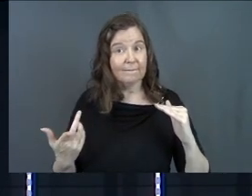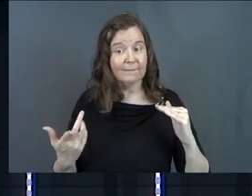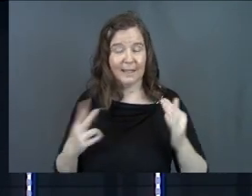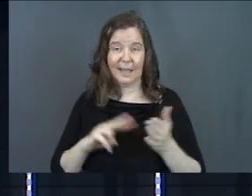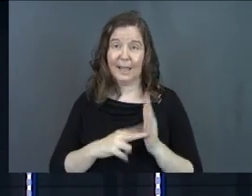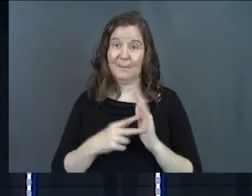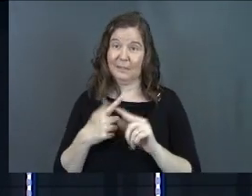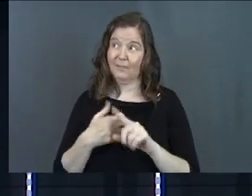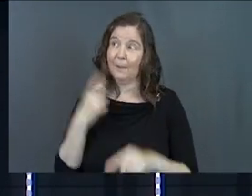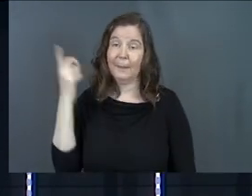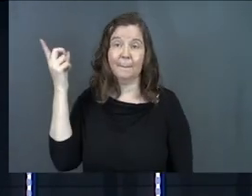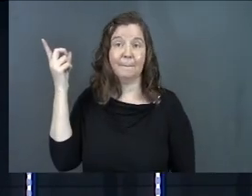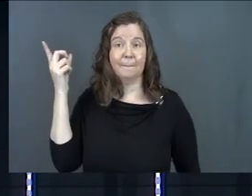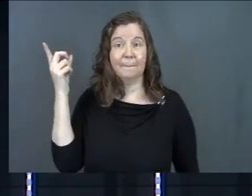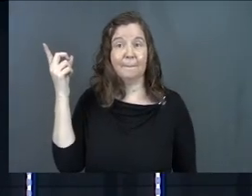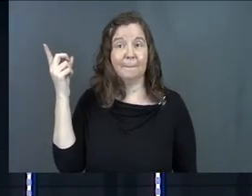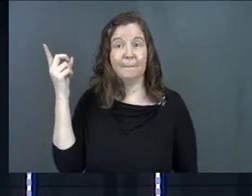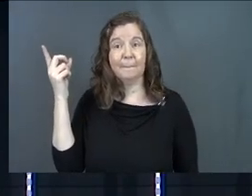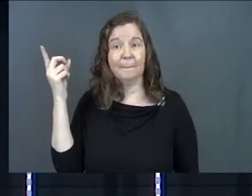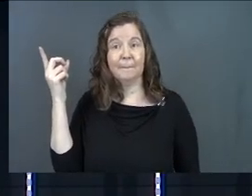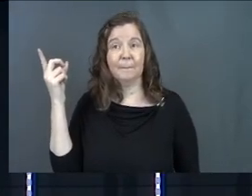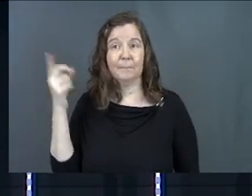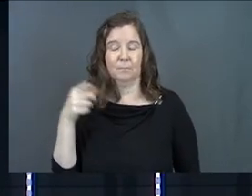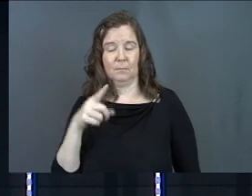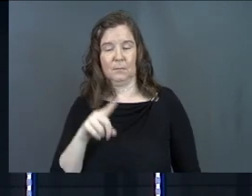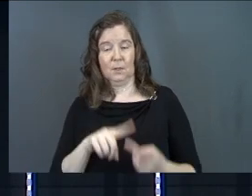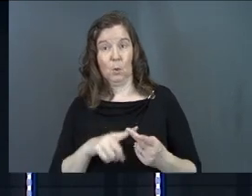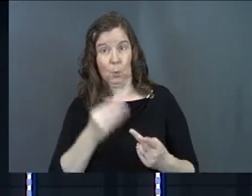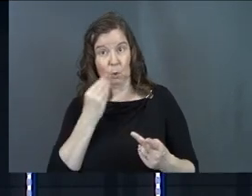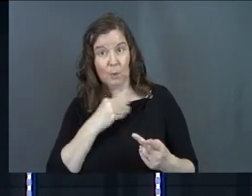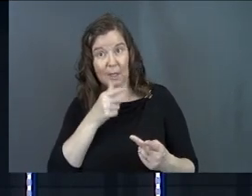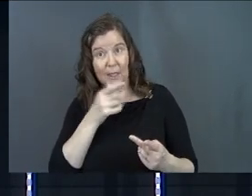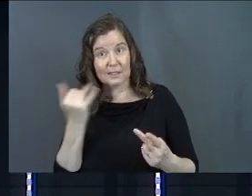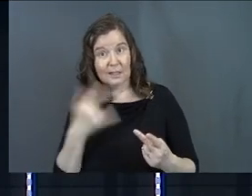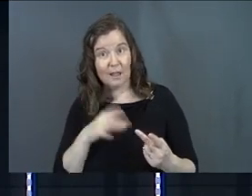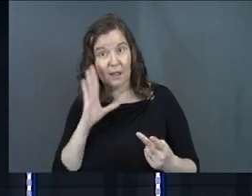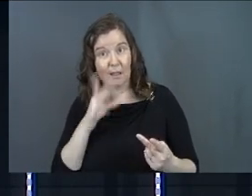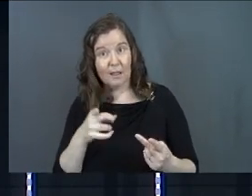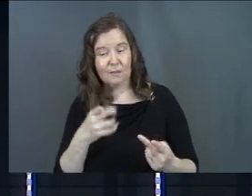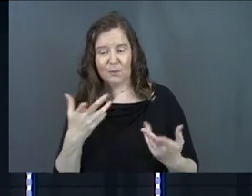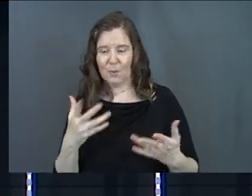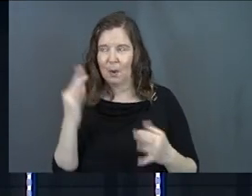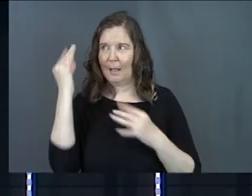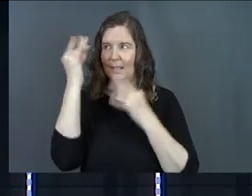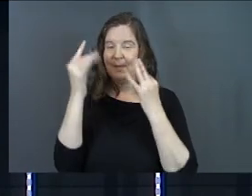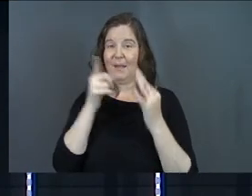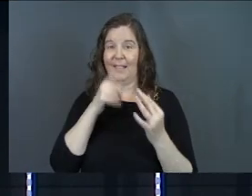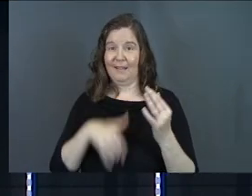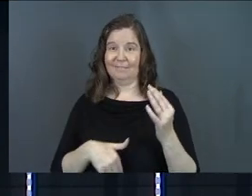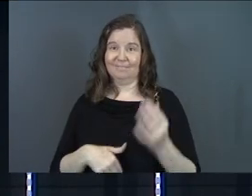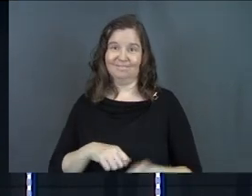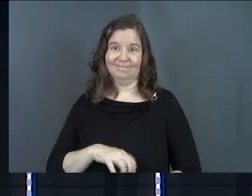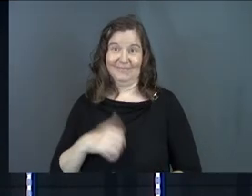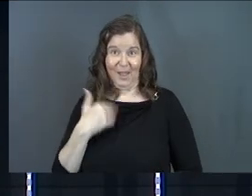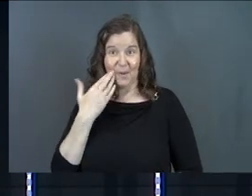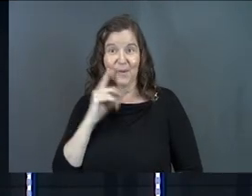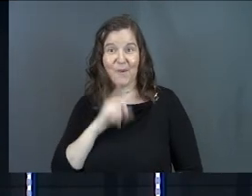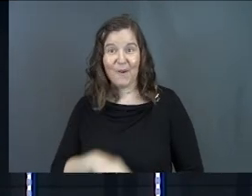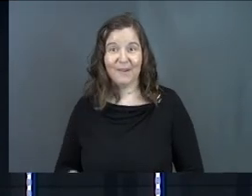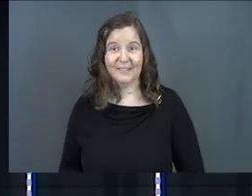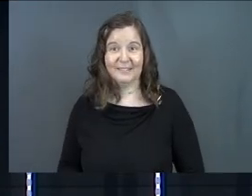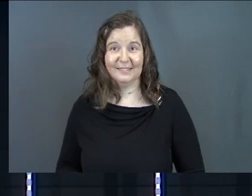It means it came from him. Are you going to eat lunch today? You're already thinking about lunch. I know you are.